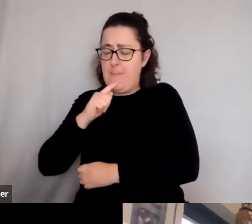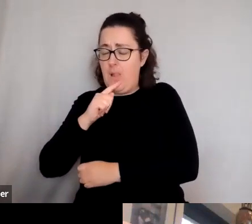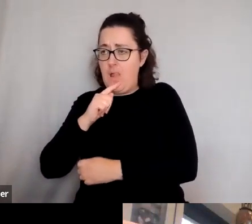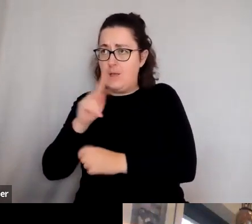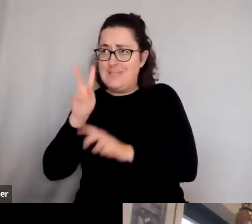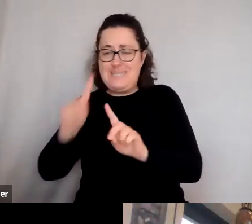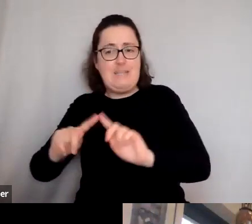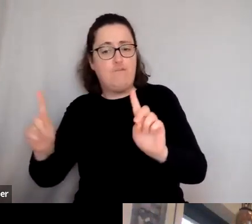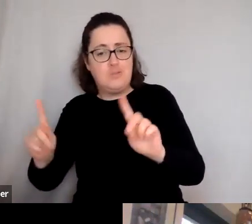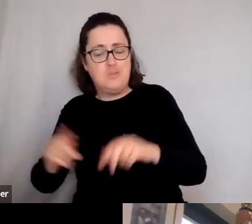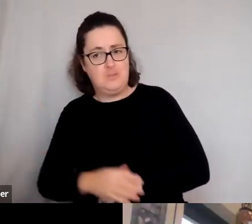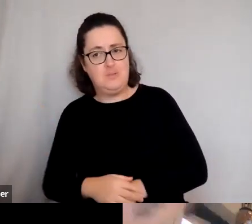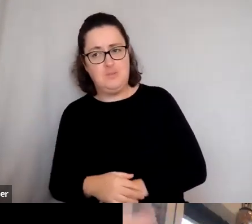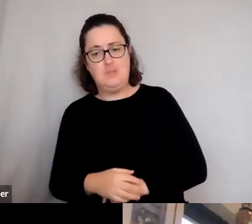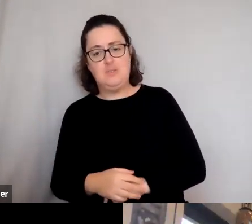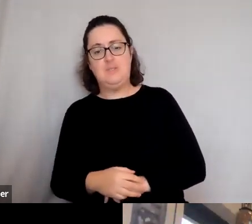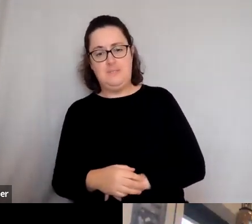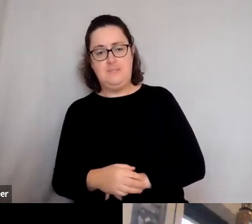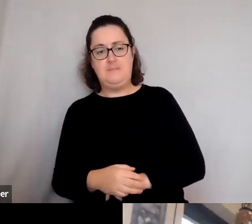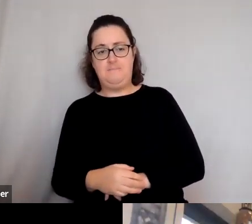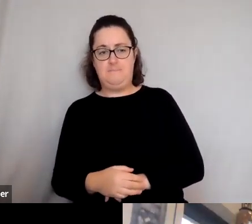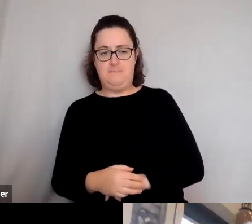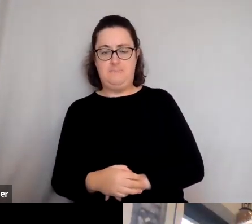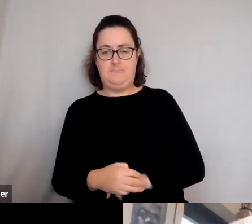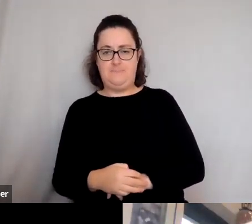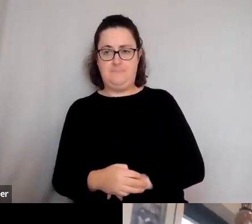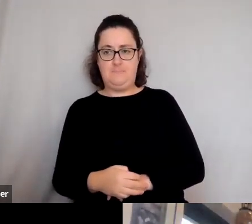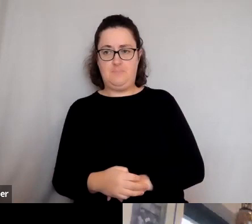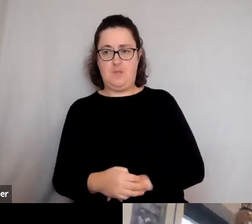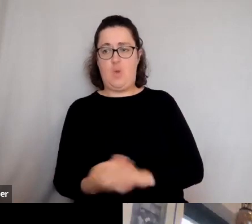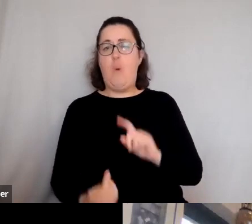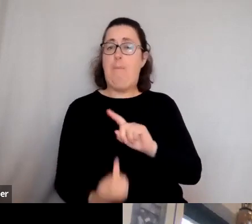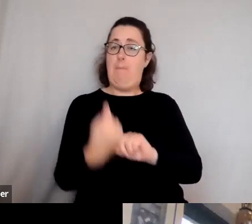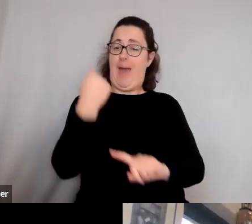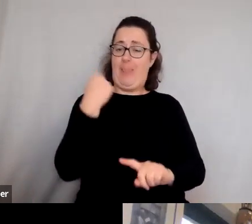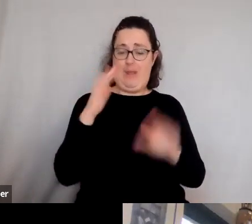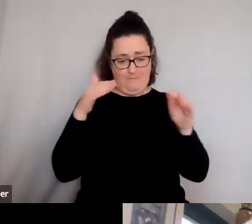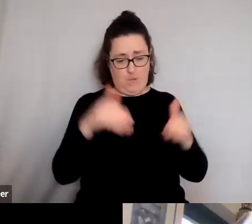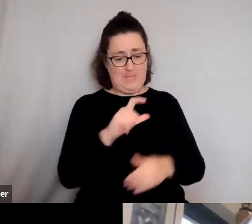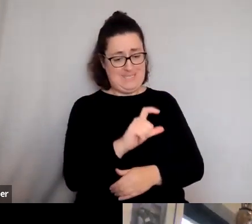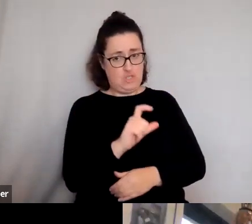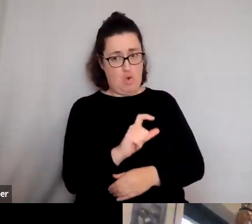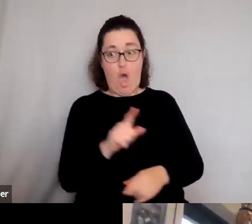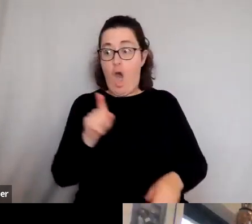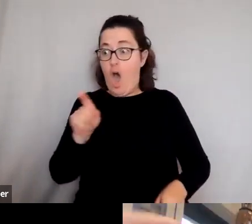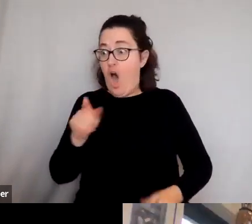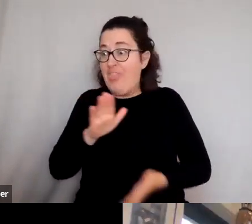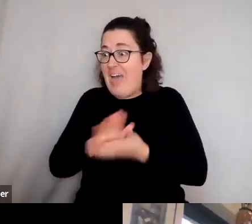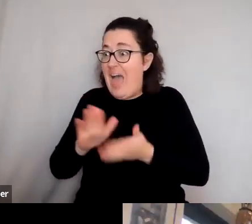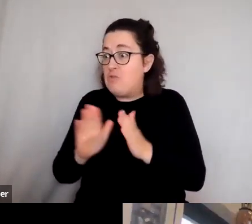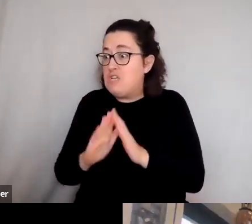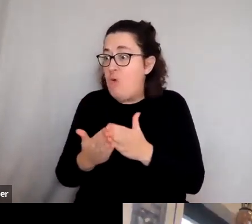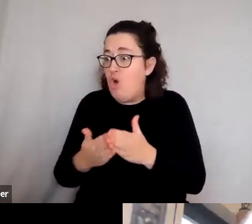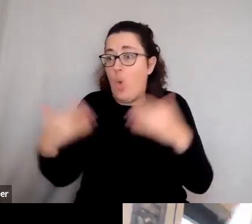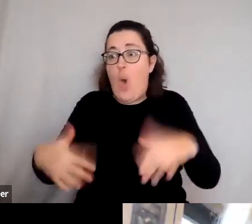so I now say, oh, I, you know, when I did my PhD, was largely on Cicero. People say, oh, God, the Harris book is